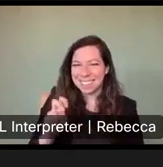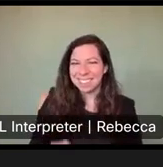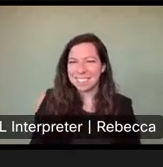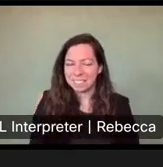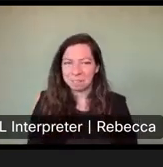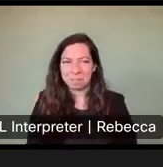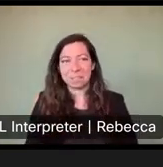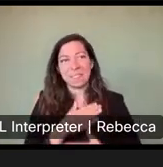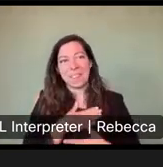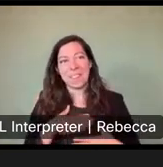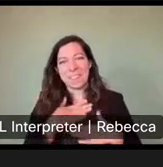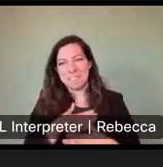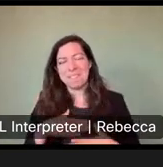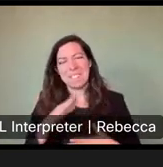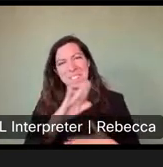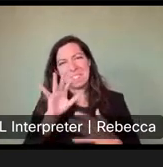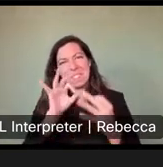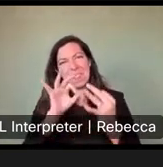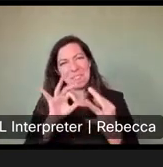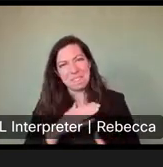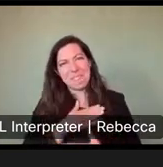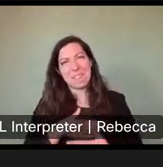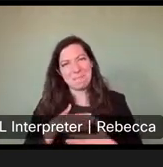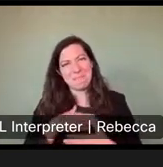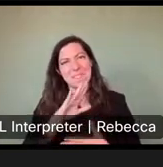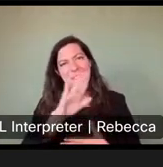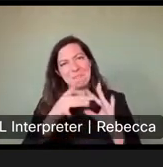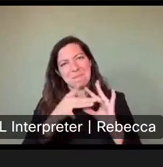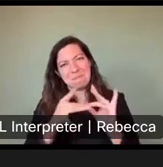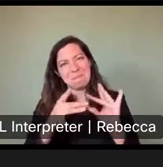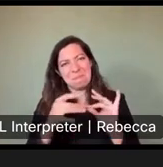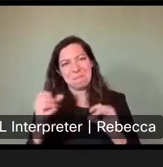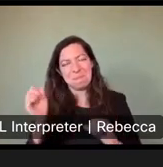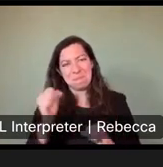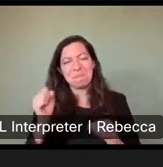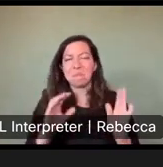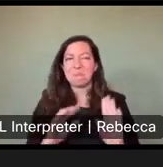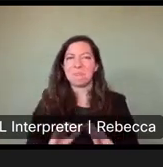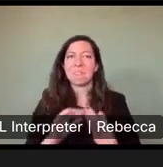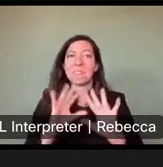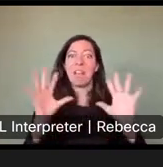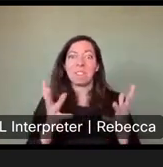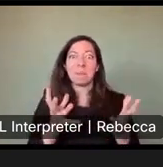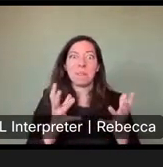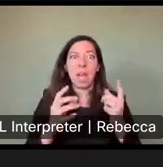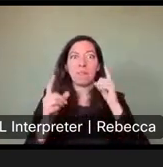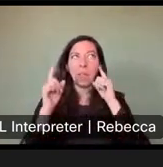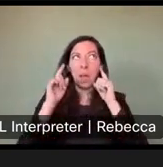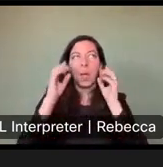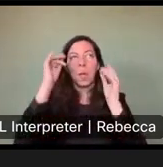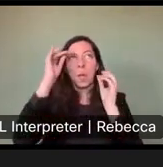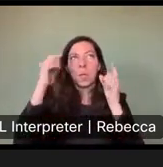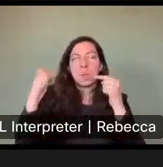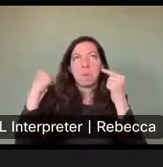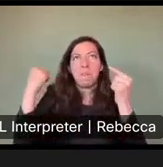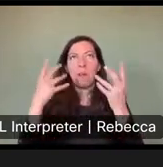appreciate everyone's input and everyone's comment. Um, obviously, you know, we've put a lot of thought in this. We've put a lot of work in and trying to make our